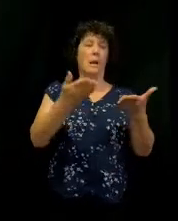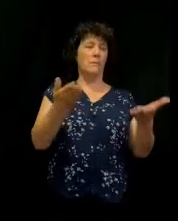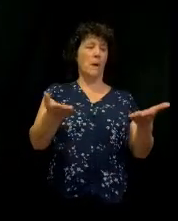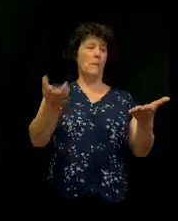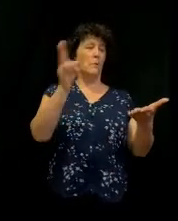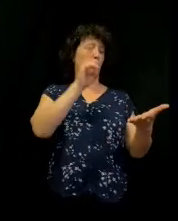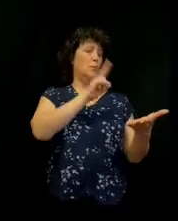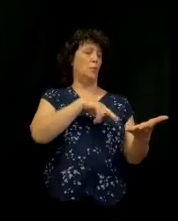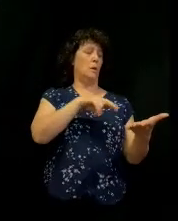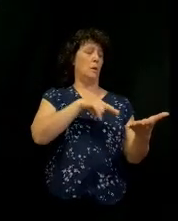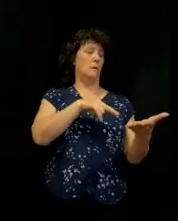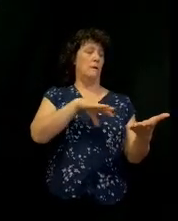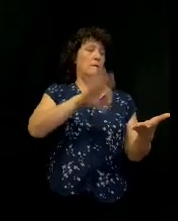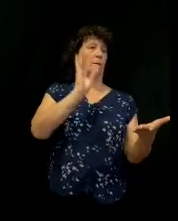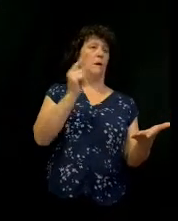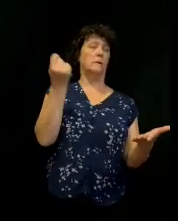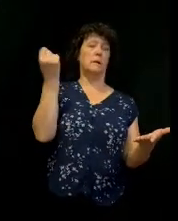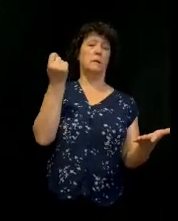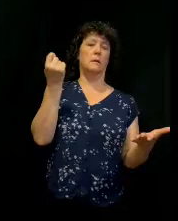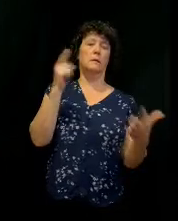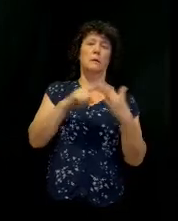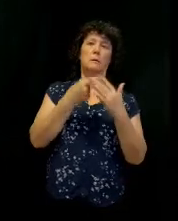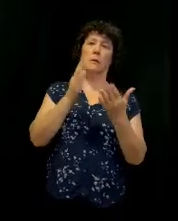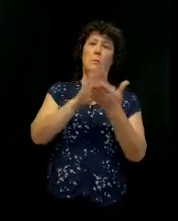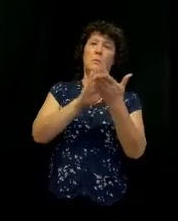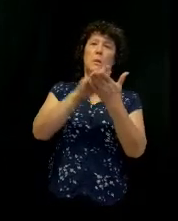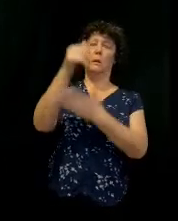goodness of God and start praising God from right there.